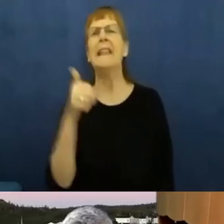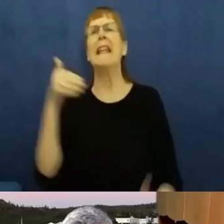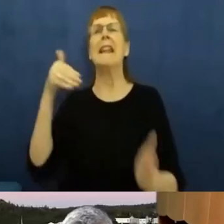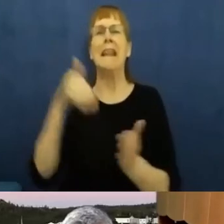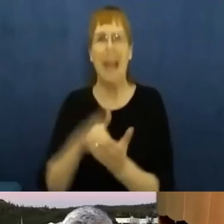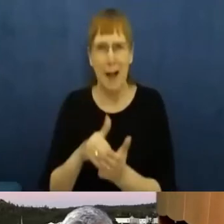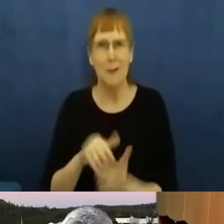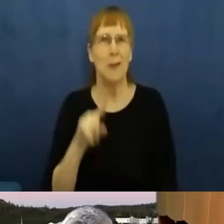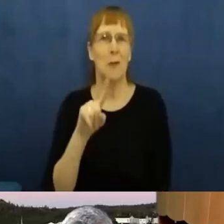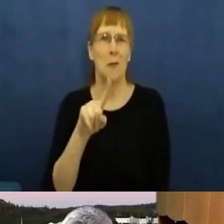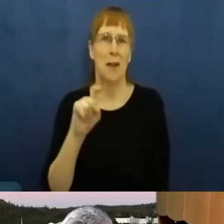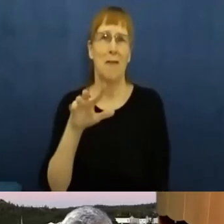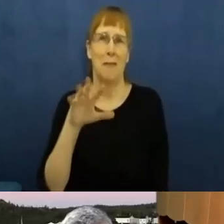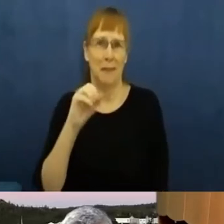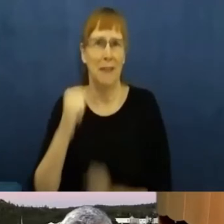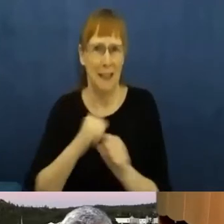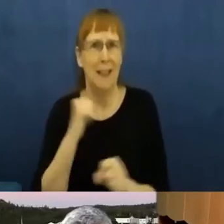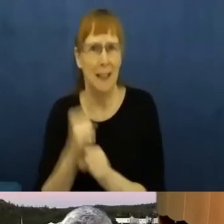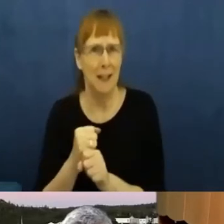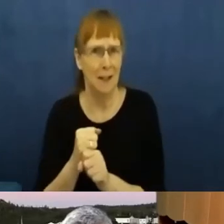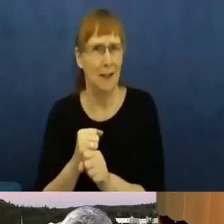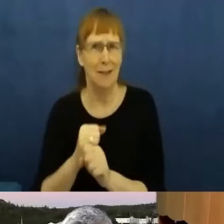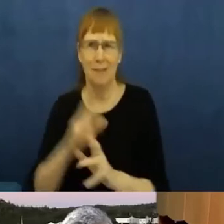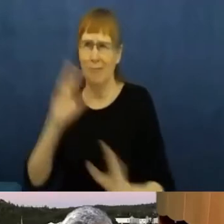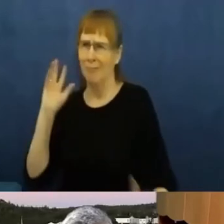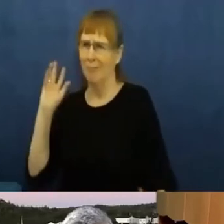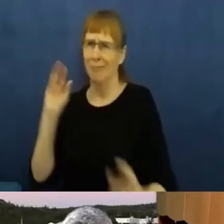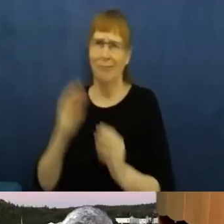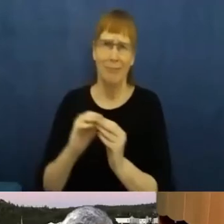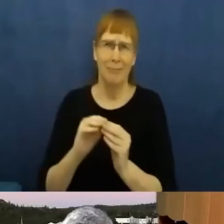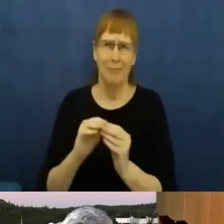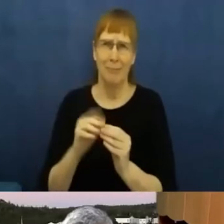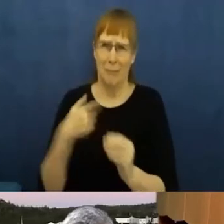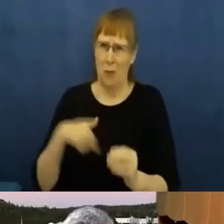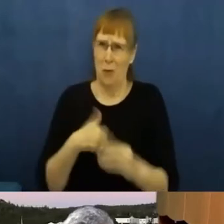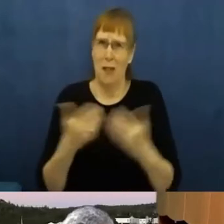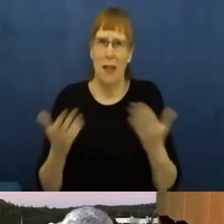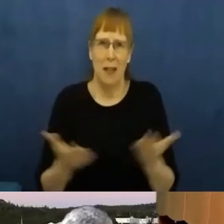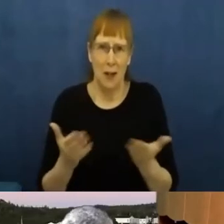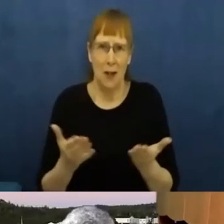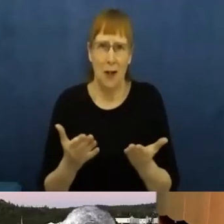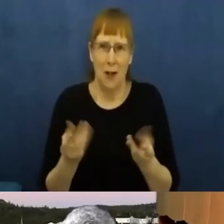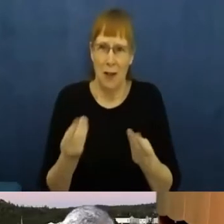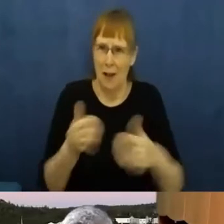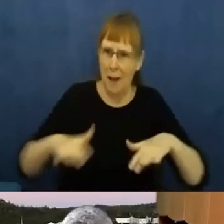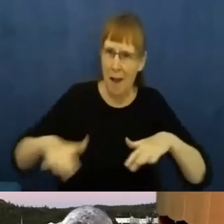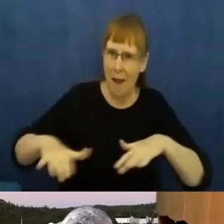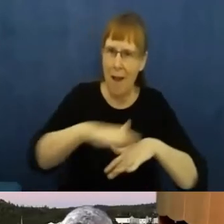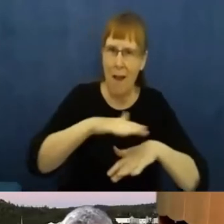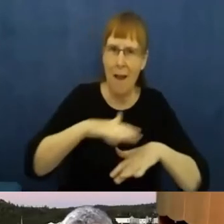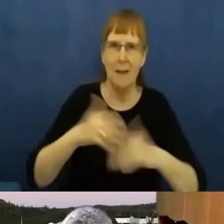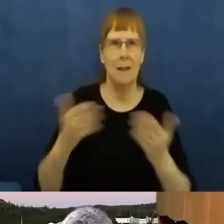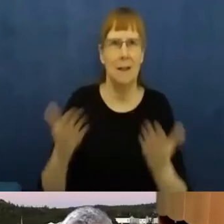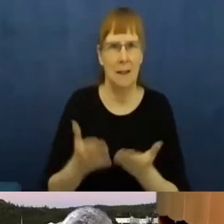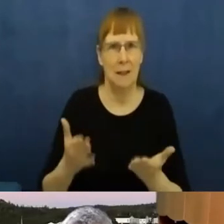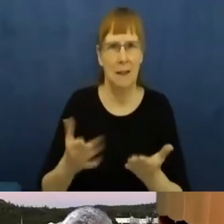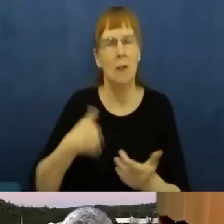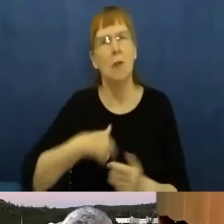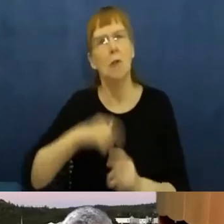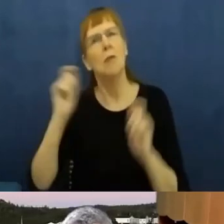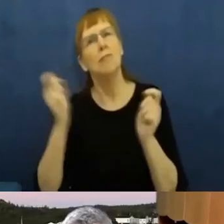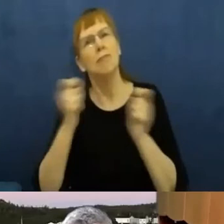And, you know, we really want to celebrate the true, longstanding history of Canada in this country. And so as part of that